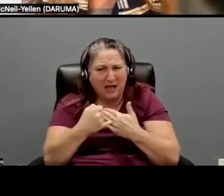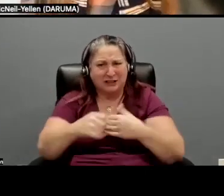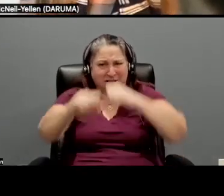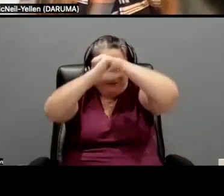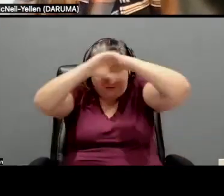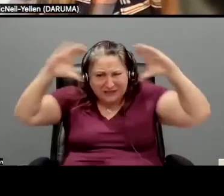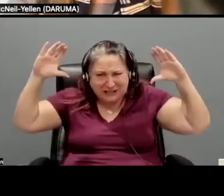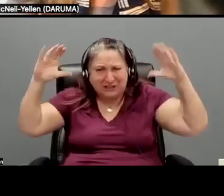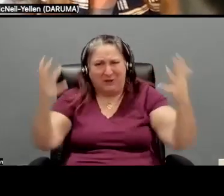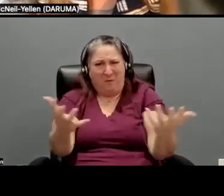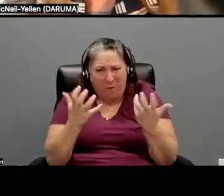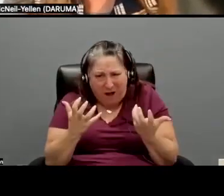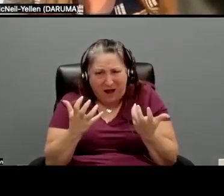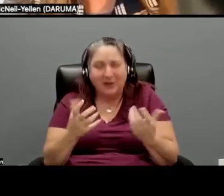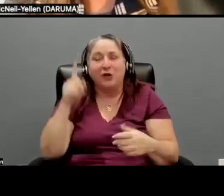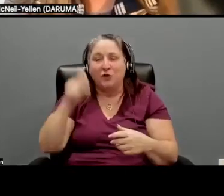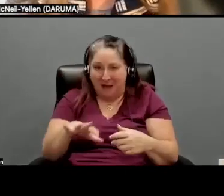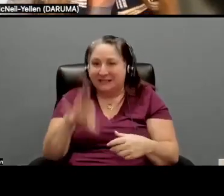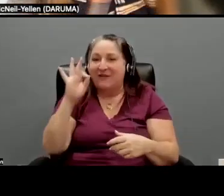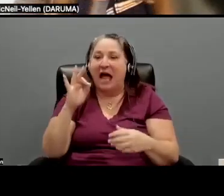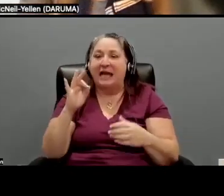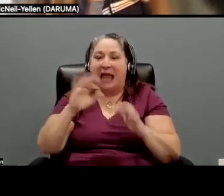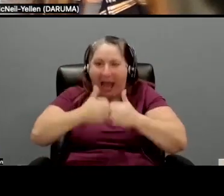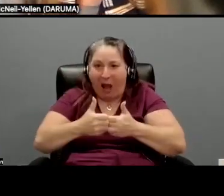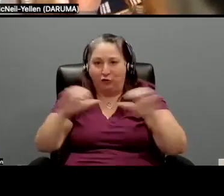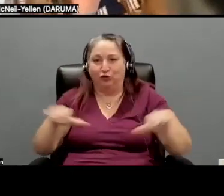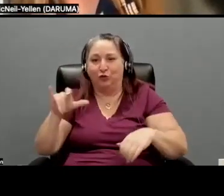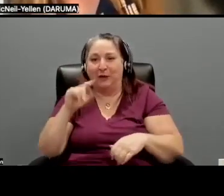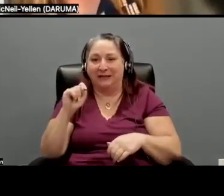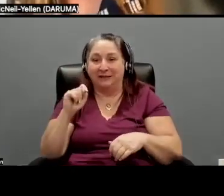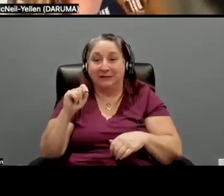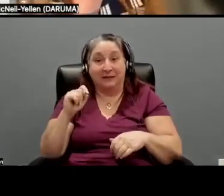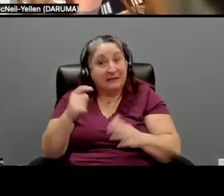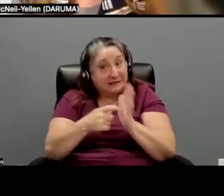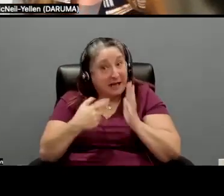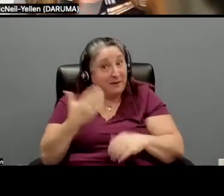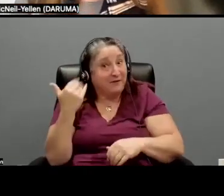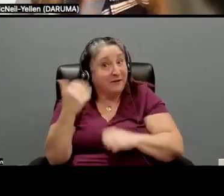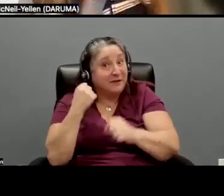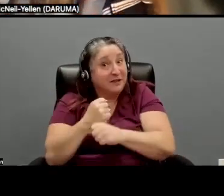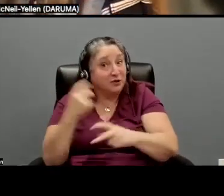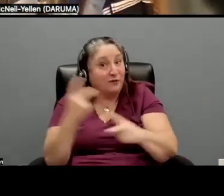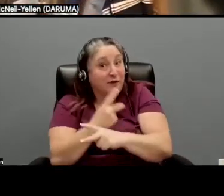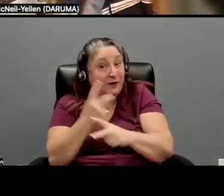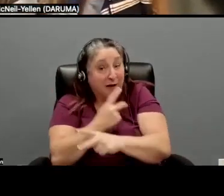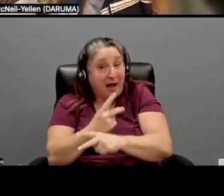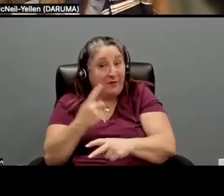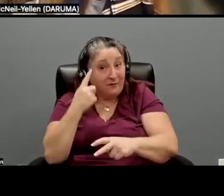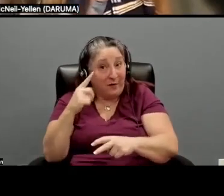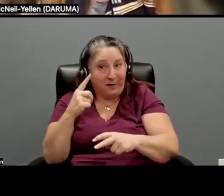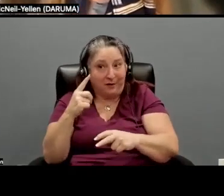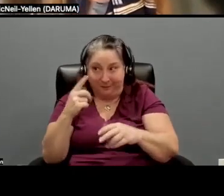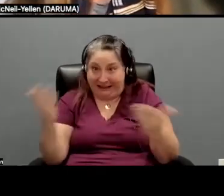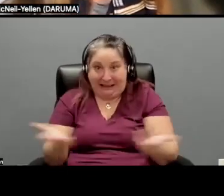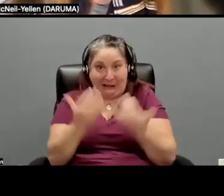vision, you've got to find a way to do it. And it's taken me 15 years to figure that out and to get to this point. So it